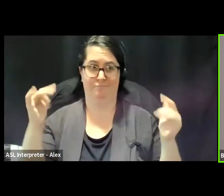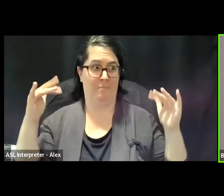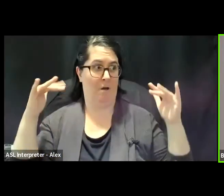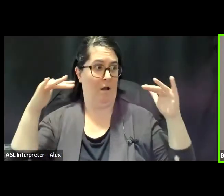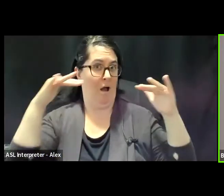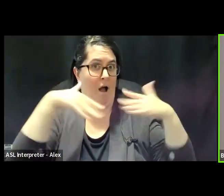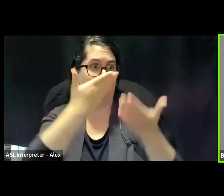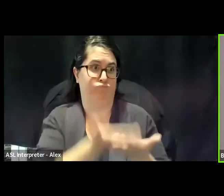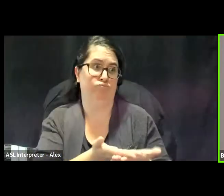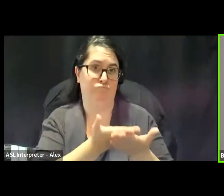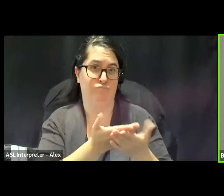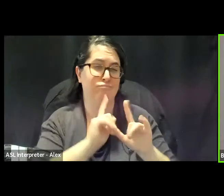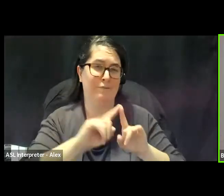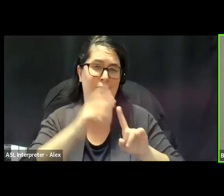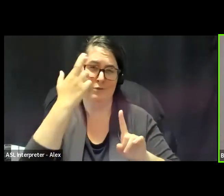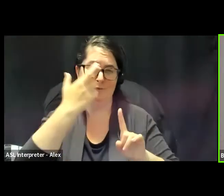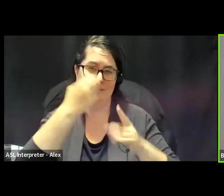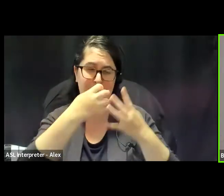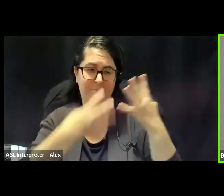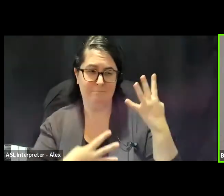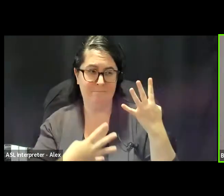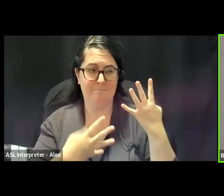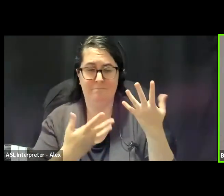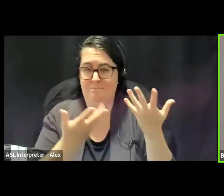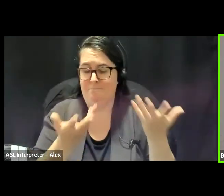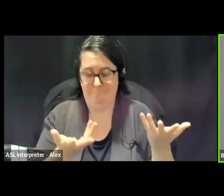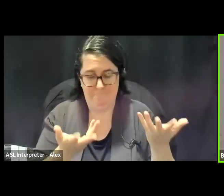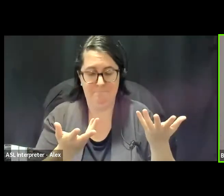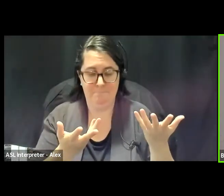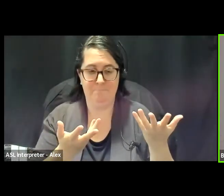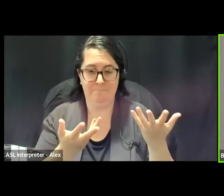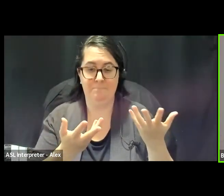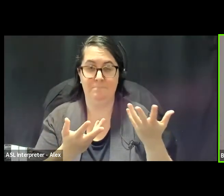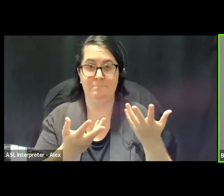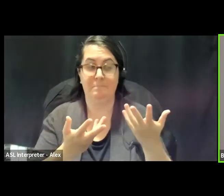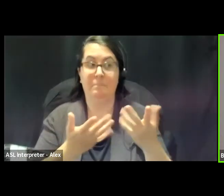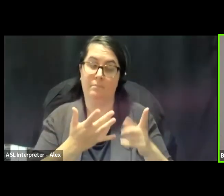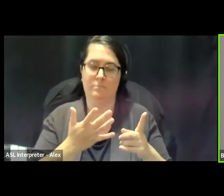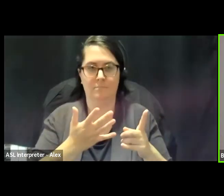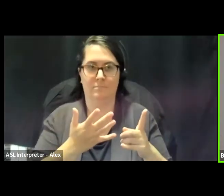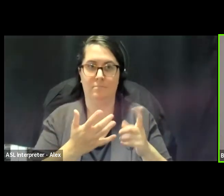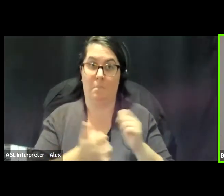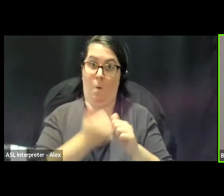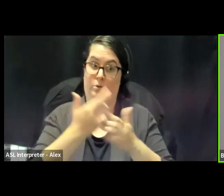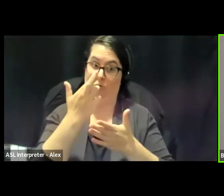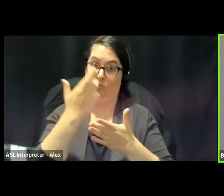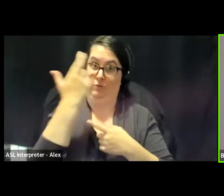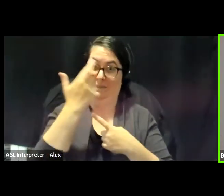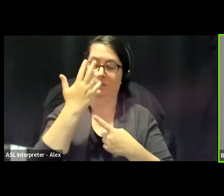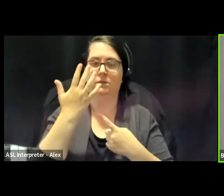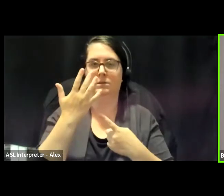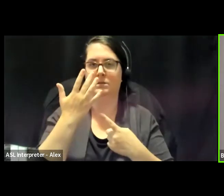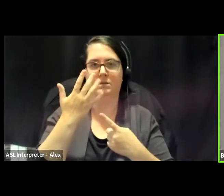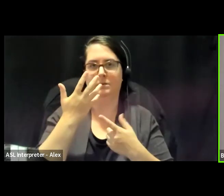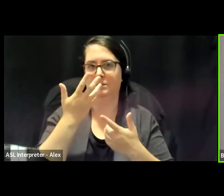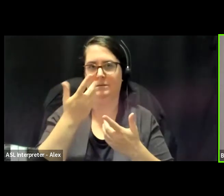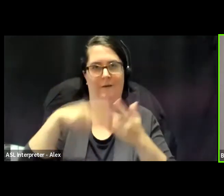for many various tangible reasons, one of them being the lack of affordable housing in Toronto.